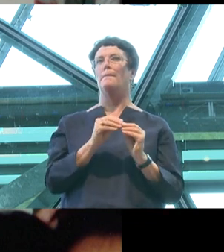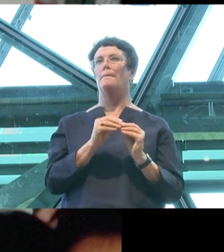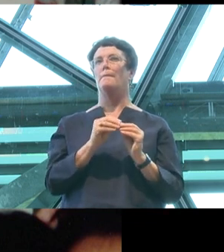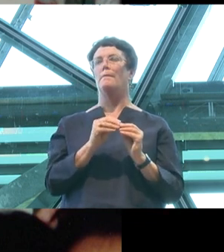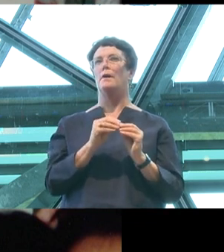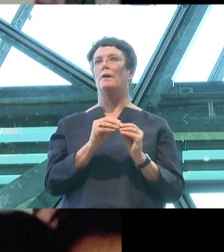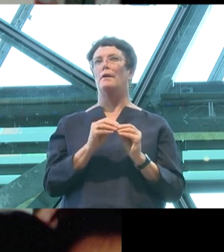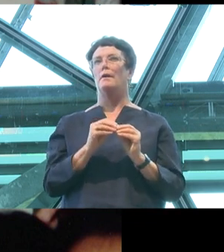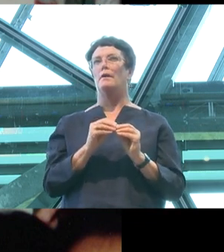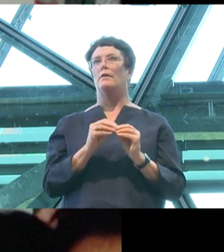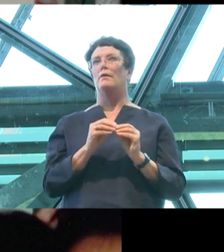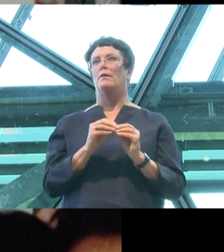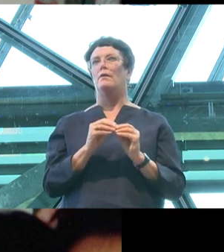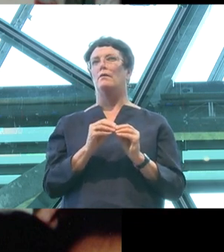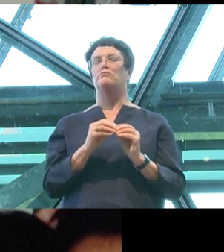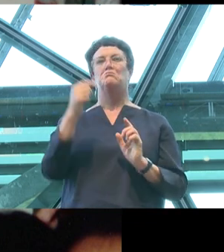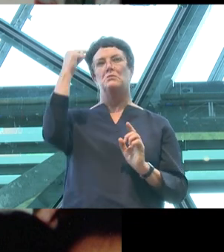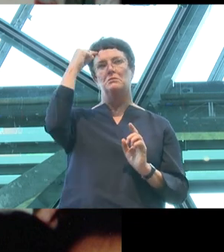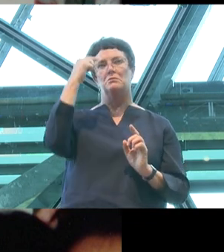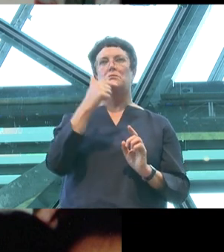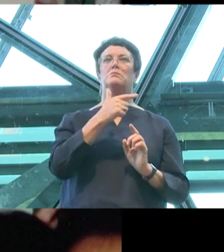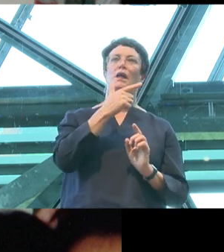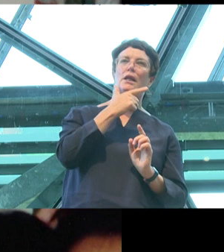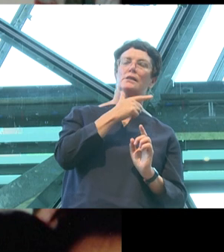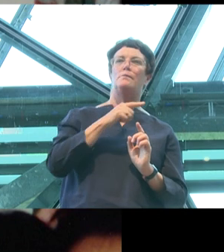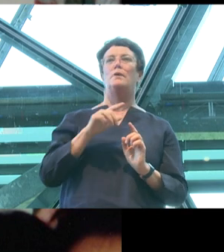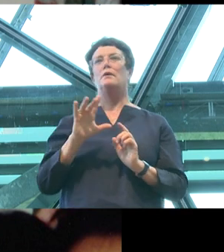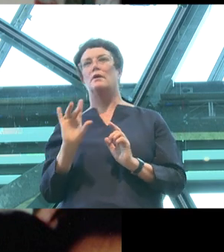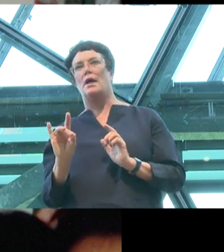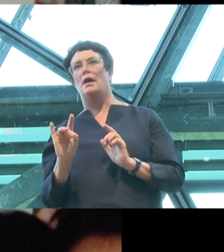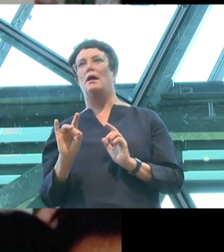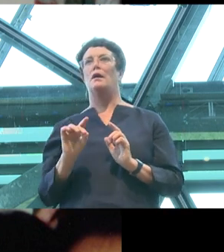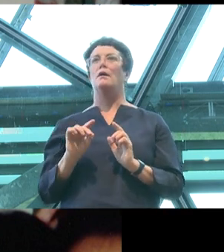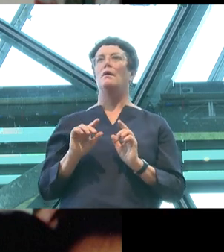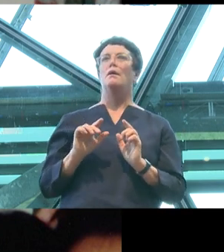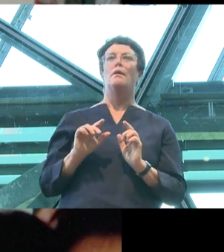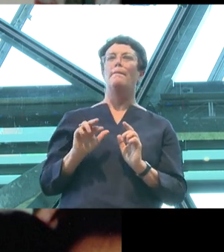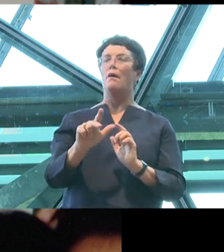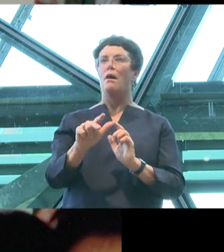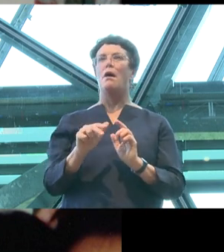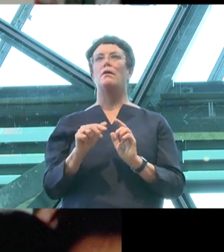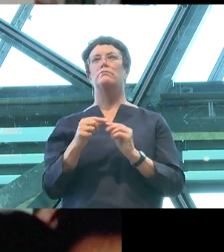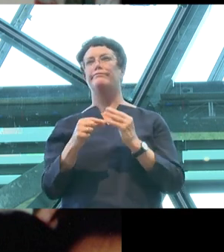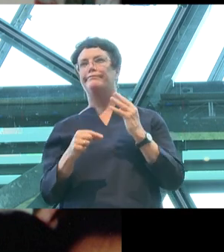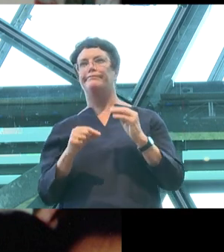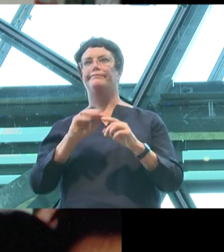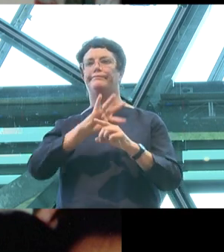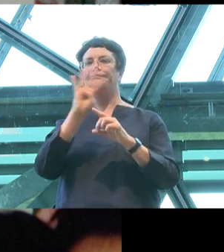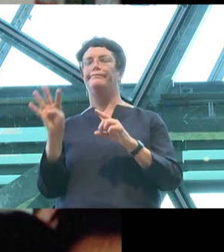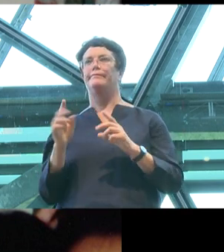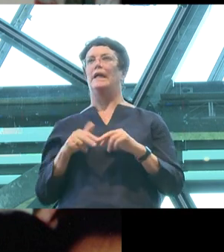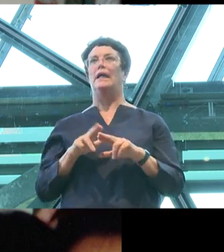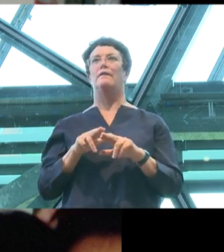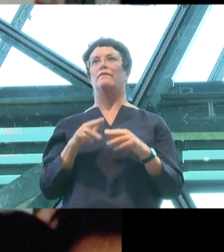So being lesbian, gay, bisexual, transgender, intersex, gender non-conforming, asexual or even just unsure or non